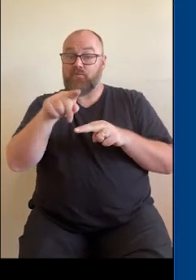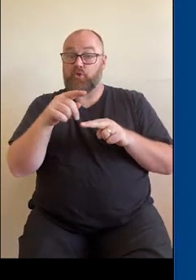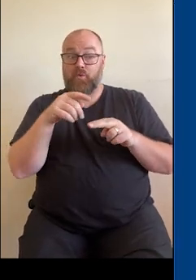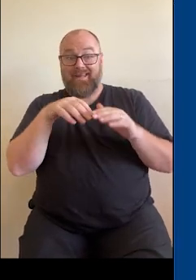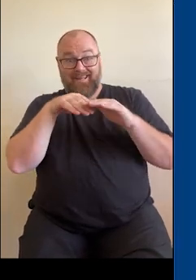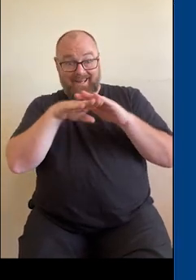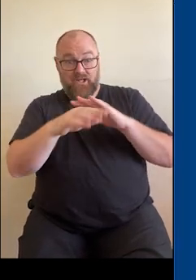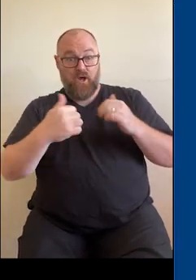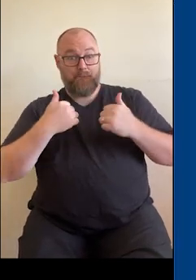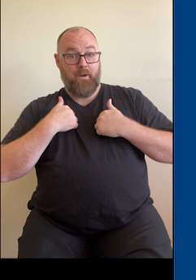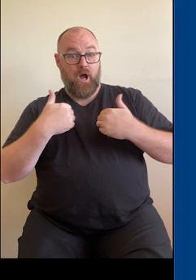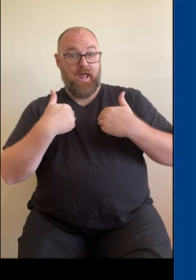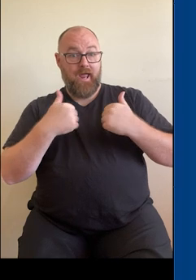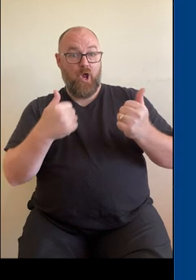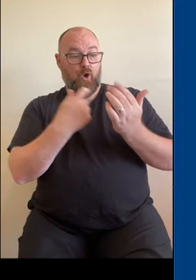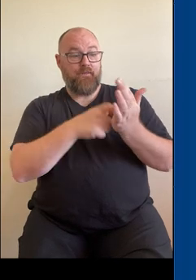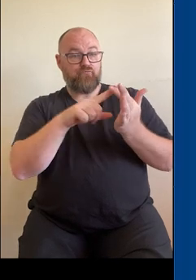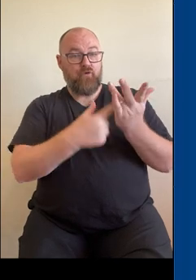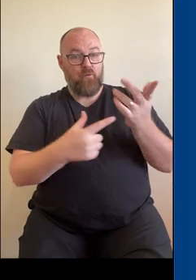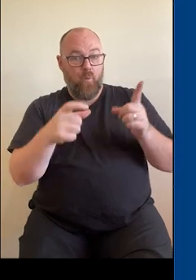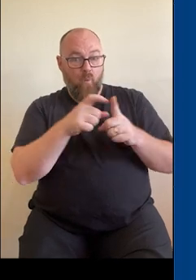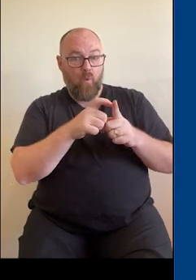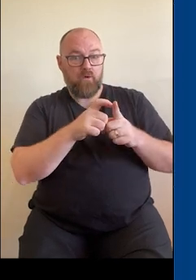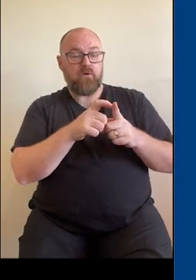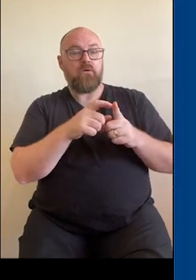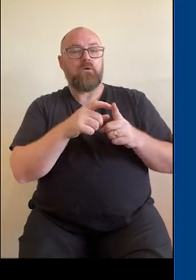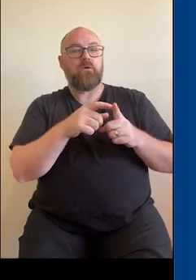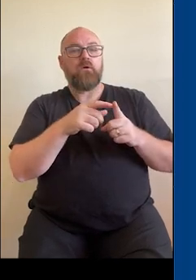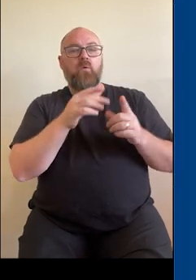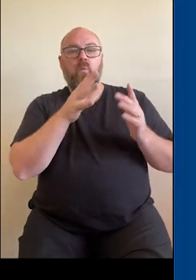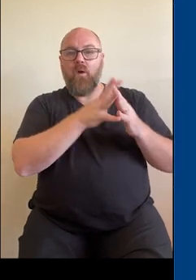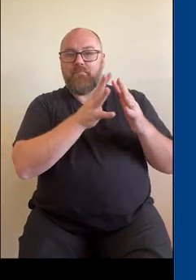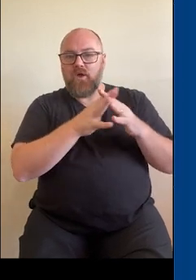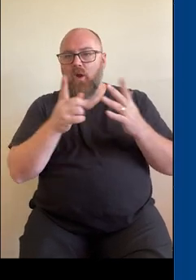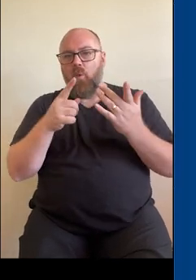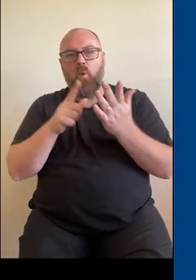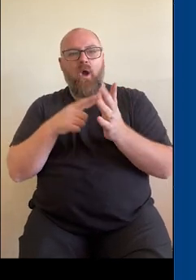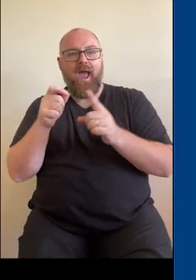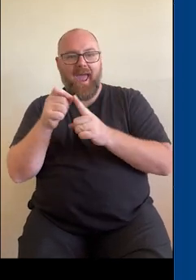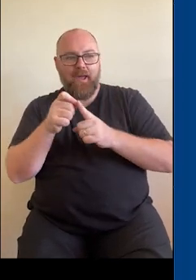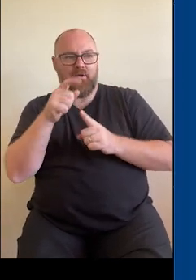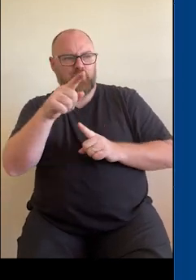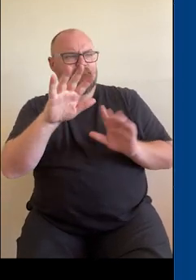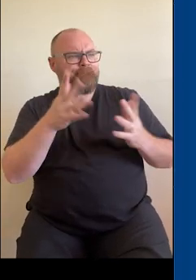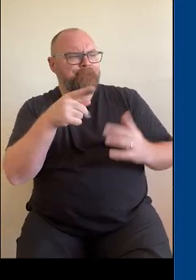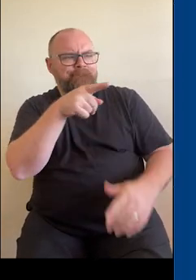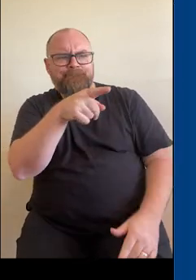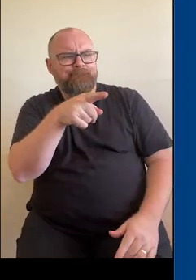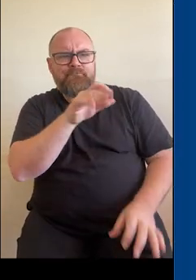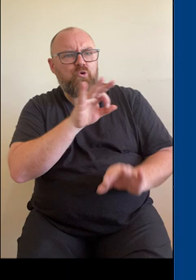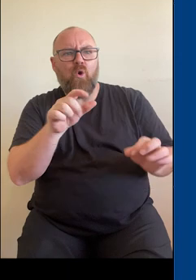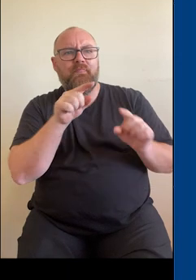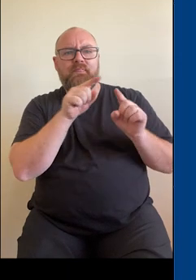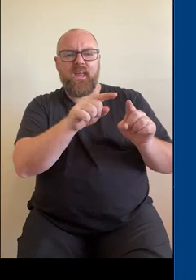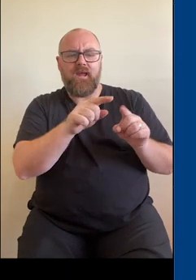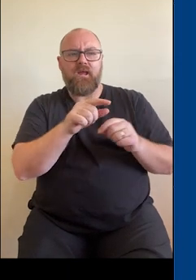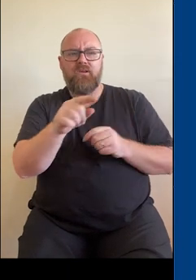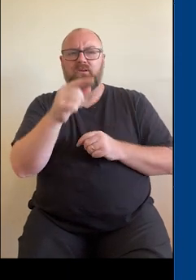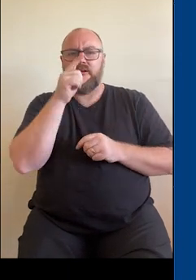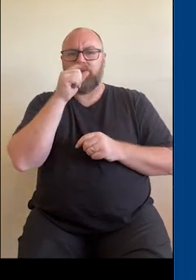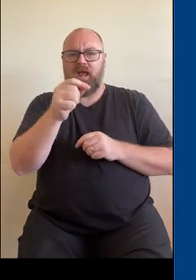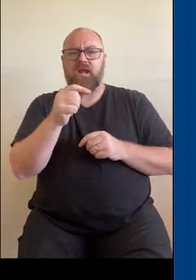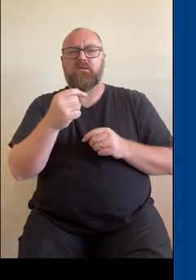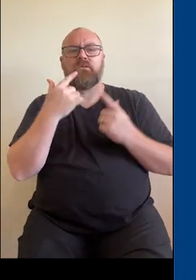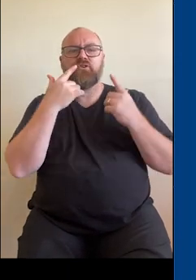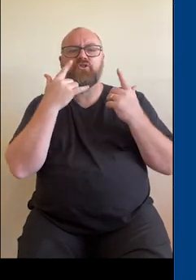health record or use the app and have a look and you can't see some of that information in there, just check